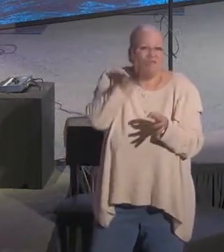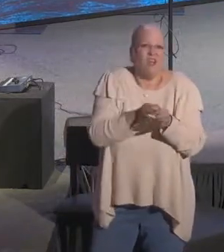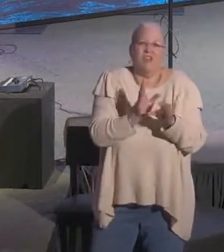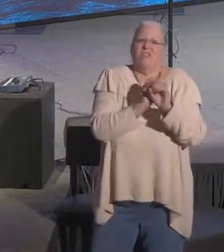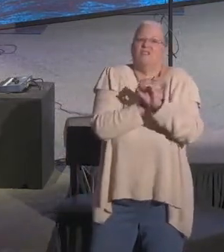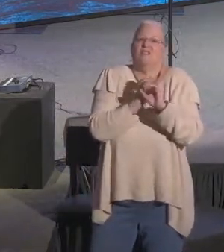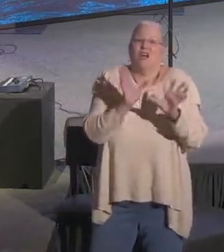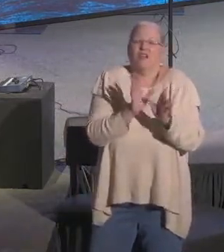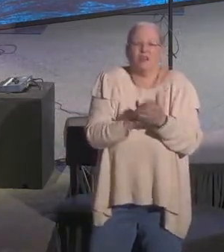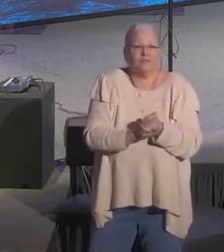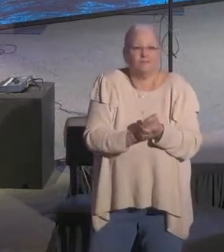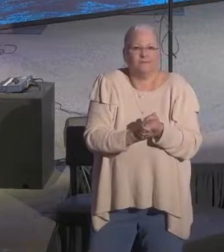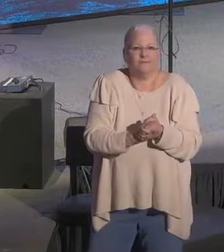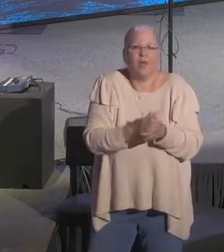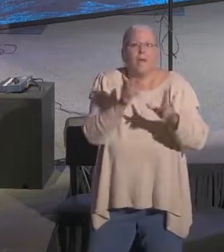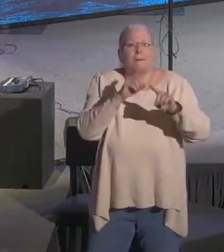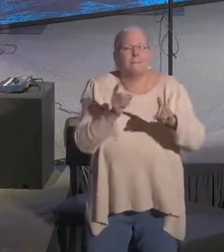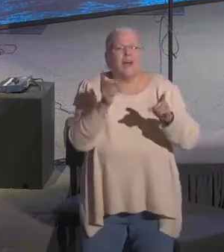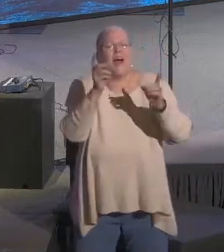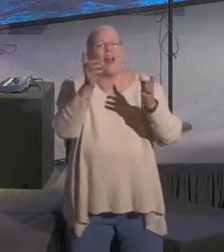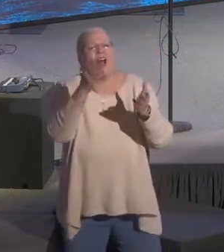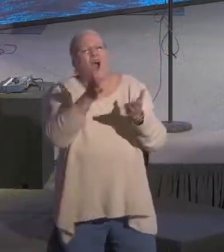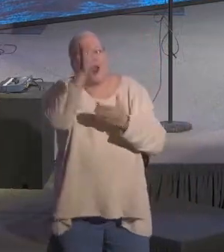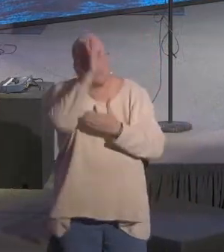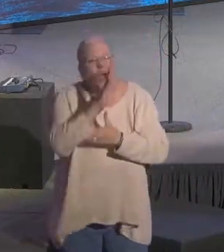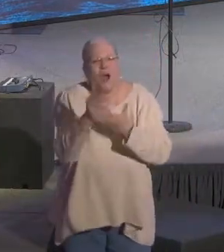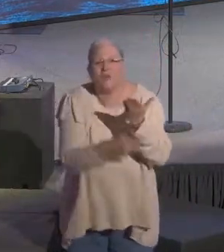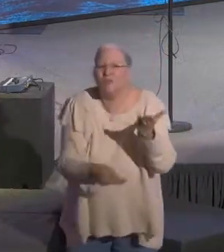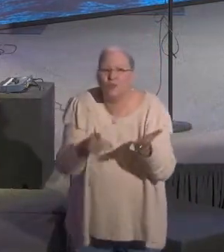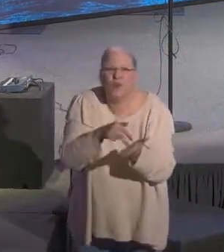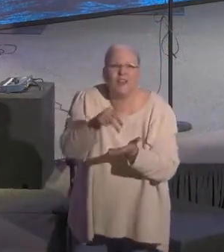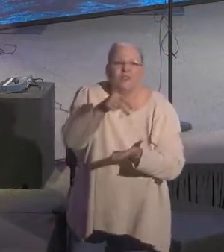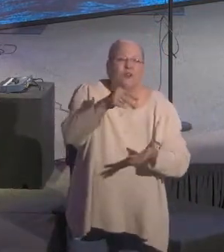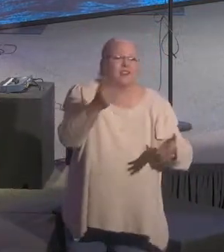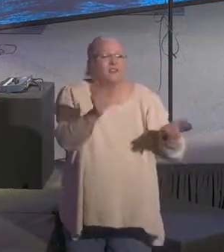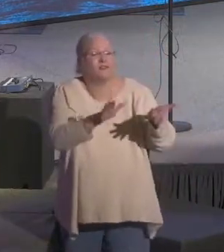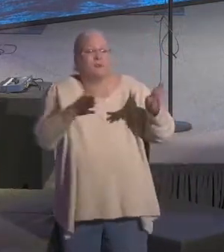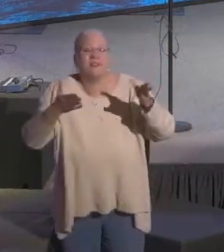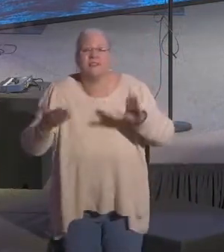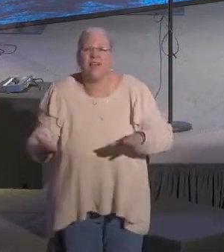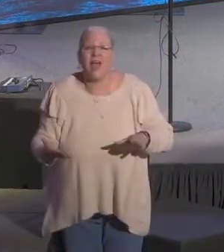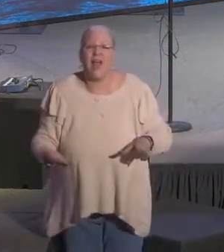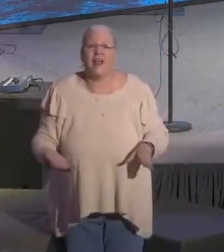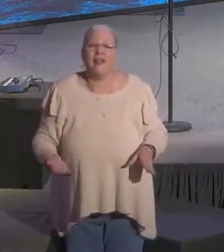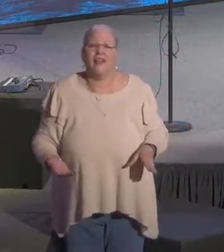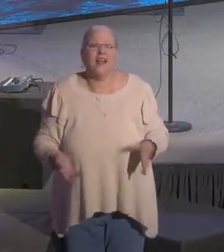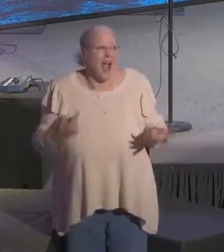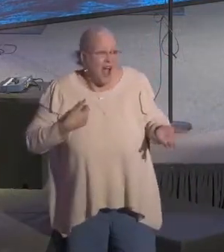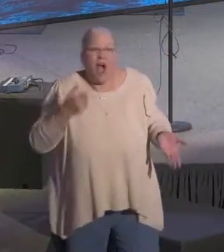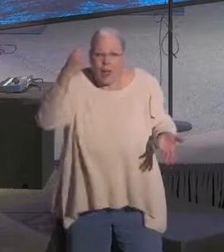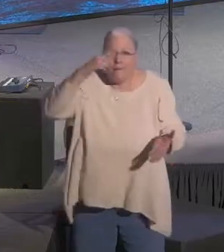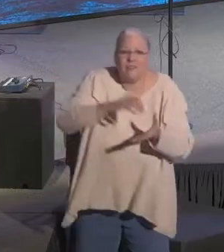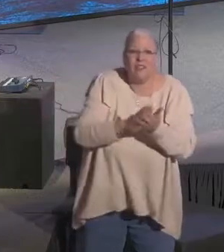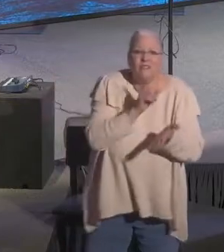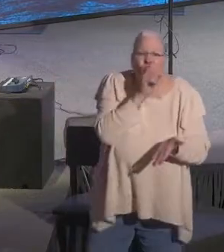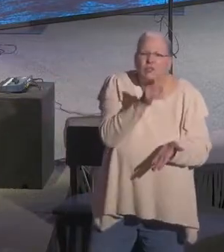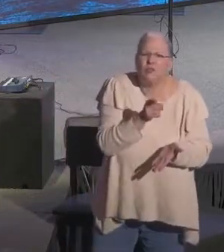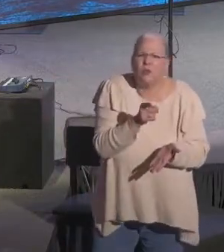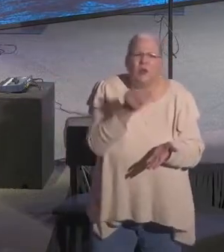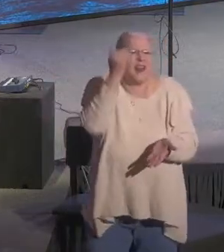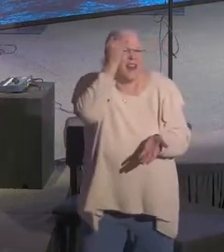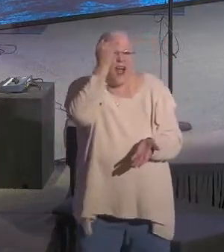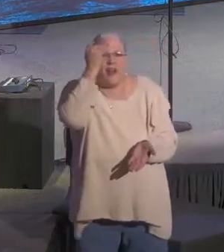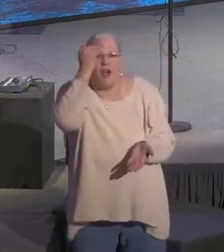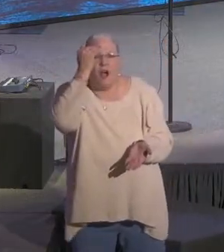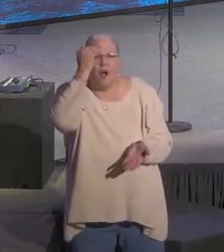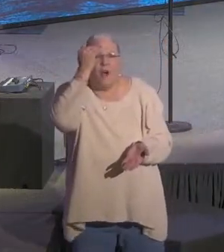Our God is resurrected from the dead, and I can stand up here and give you a bunch of reasons why I not only believe that to be true but know it to be true.